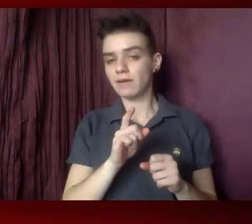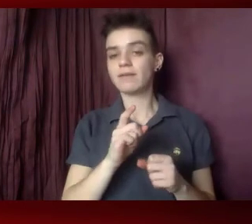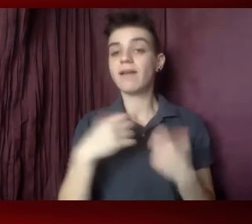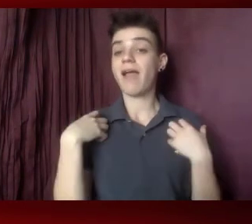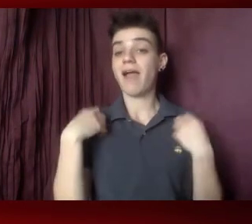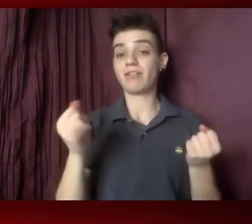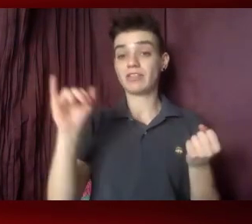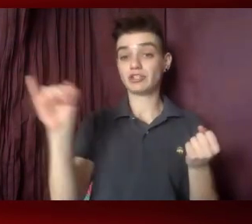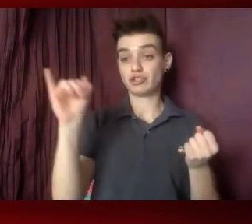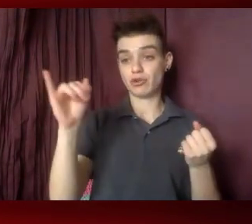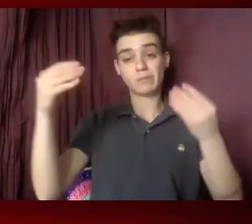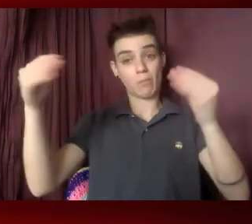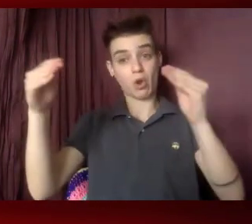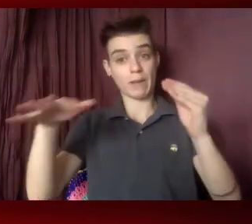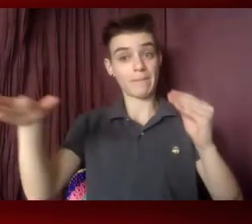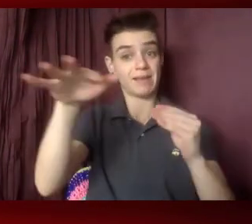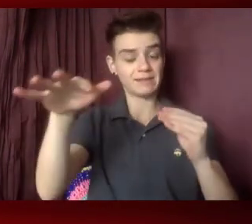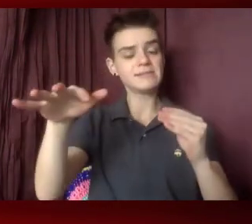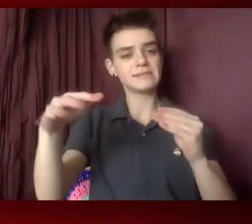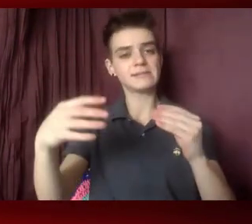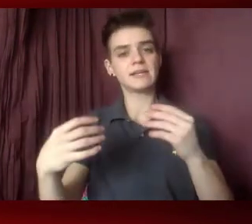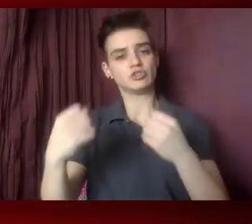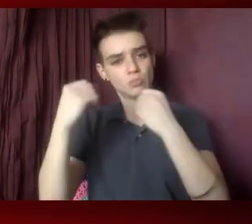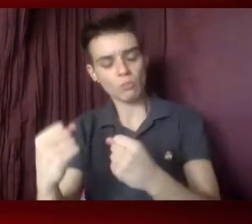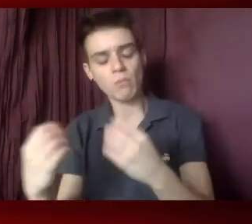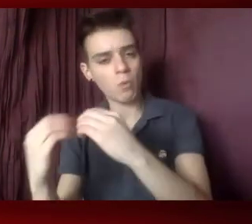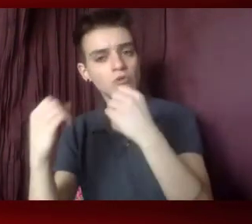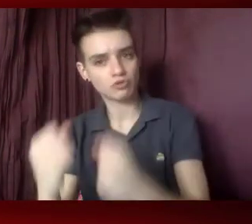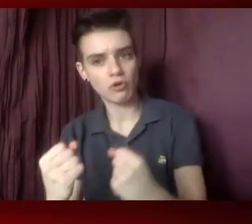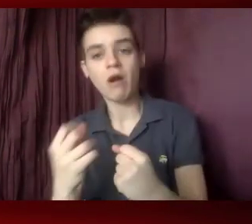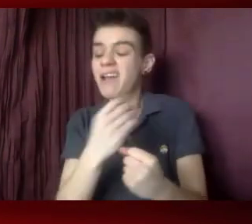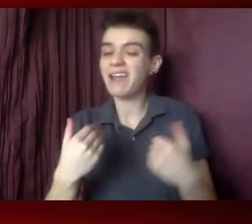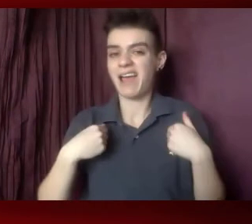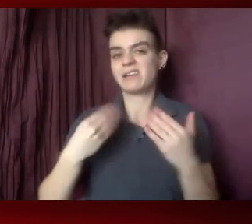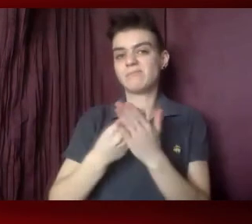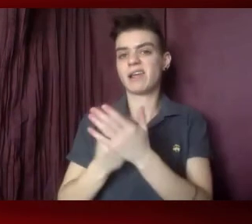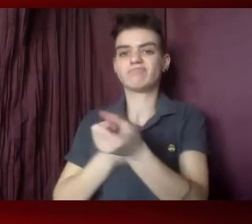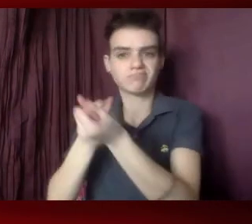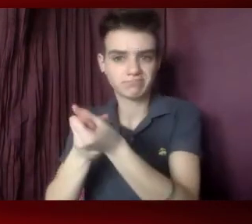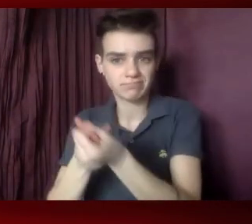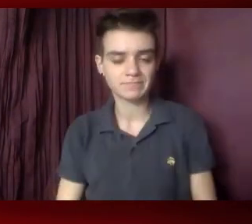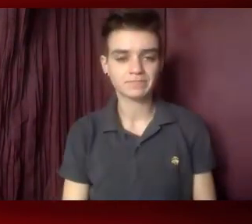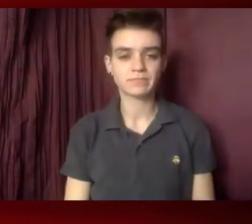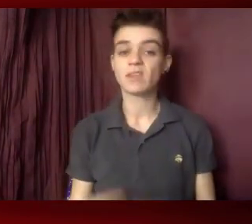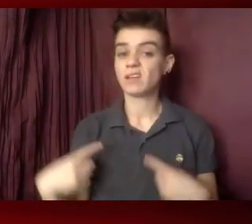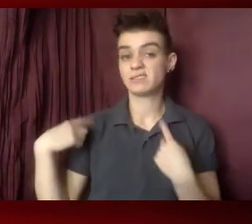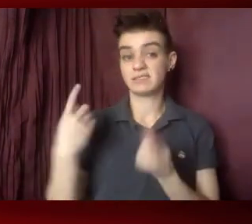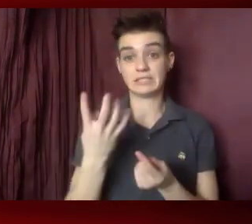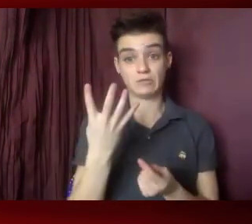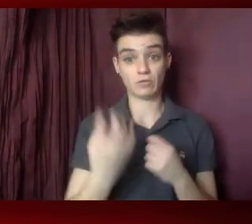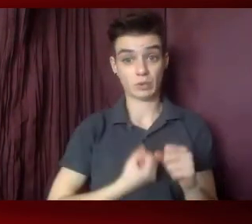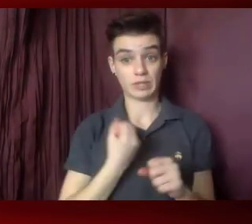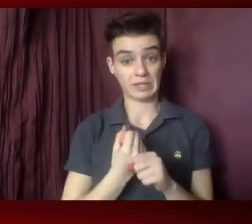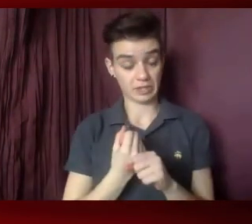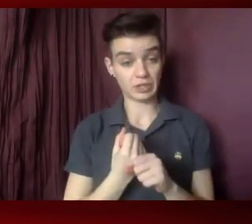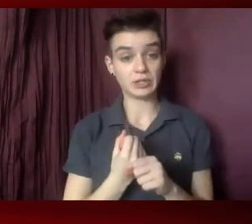insurance marketplace is strengthened and funded. As Kamaria said, the last four years has just been an